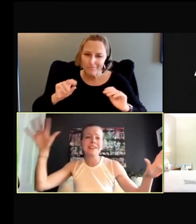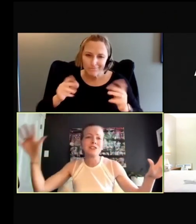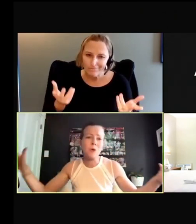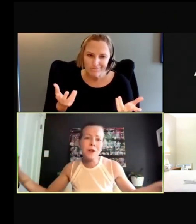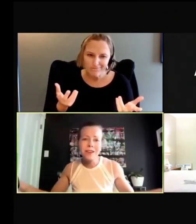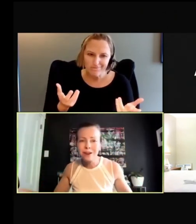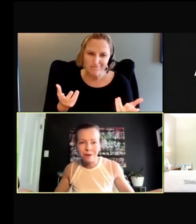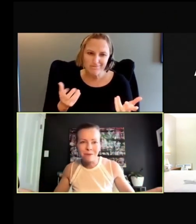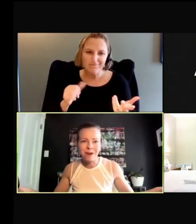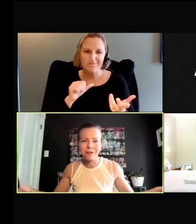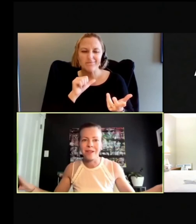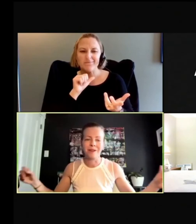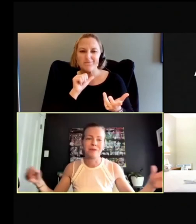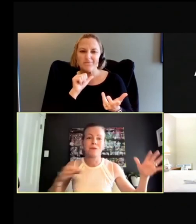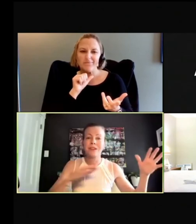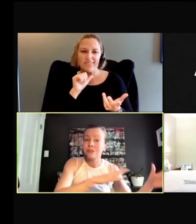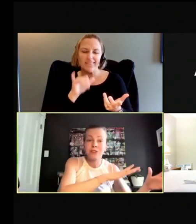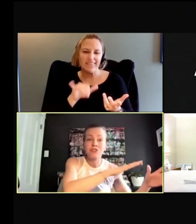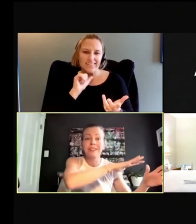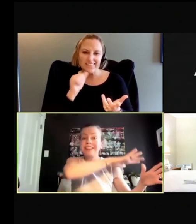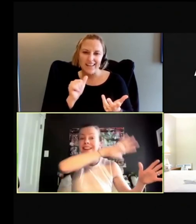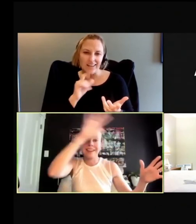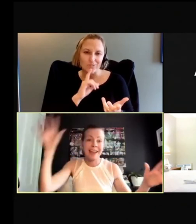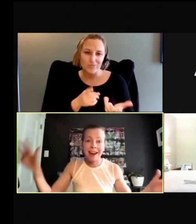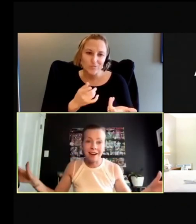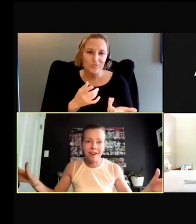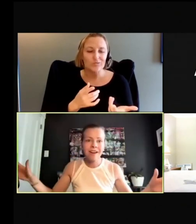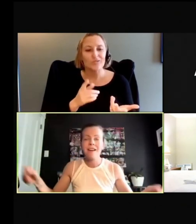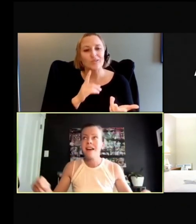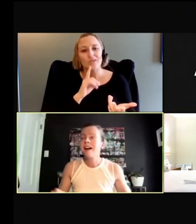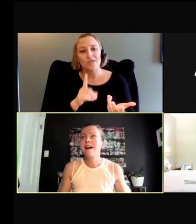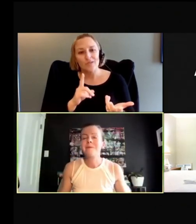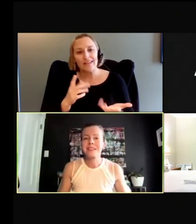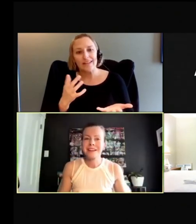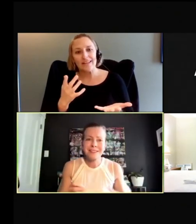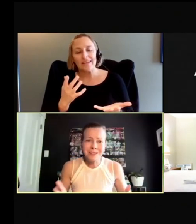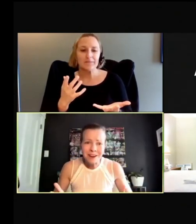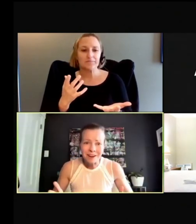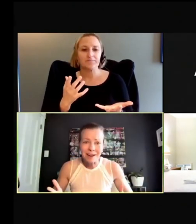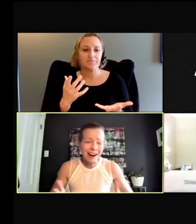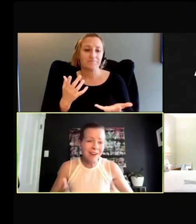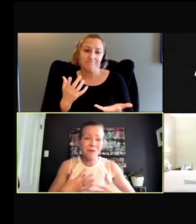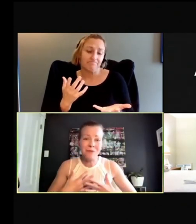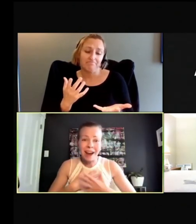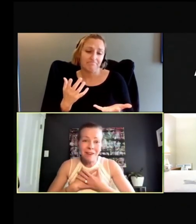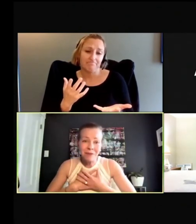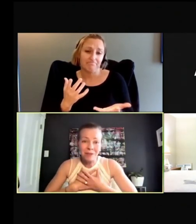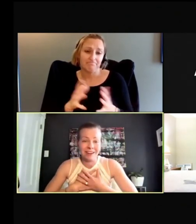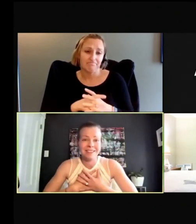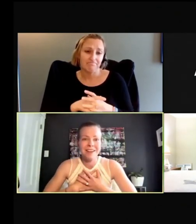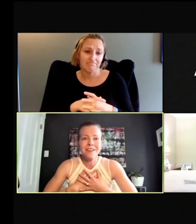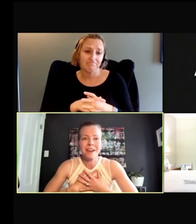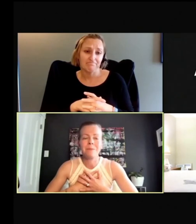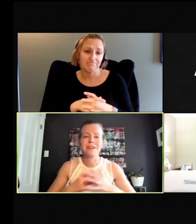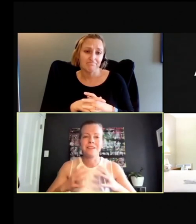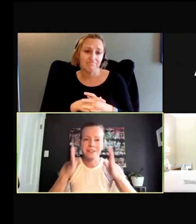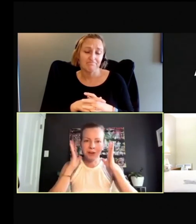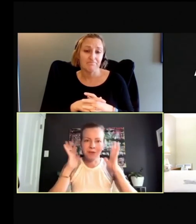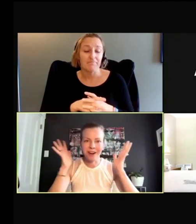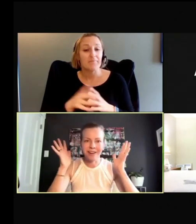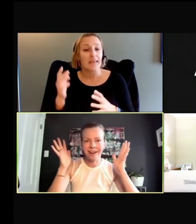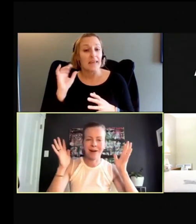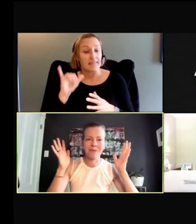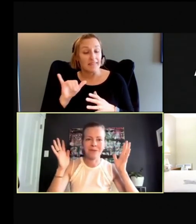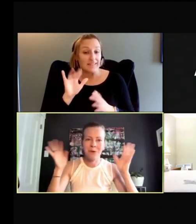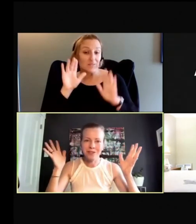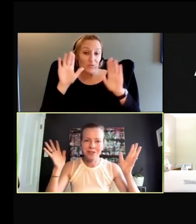really nice coherent model of research leading to care. Um, it's just not, I don't, I don't know that it's there yet, but it's such